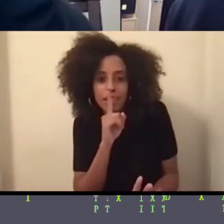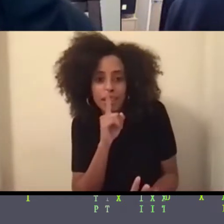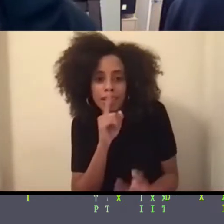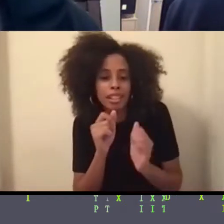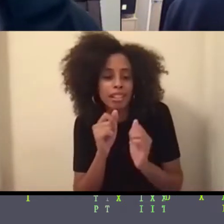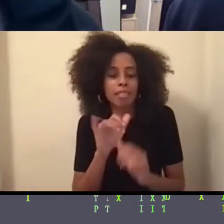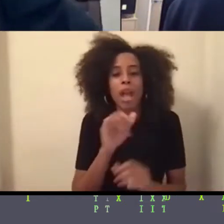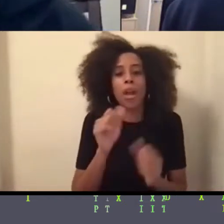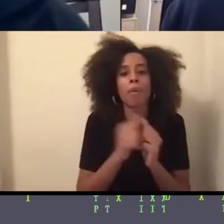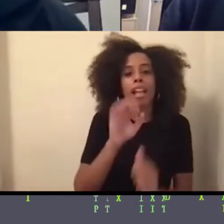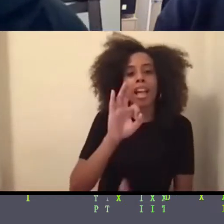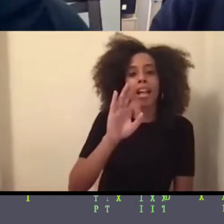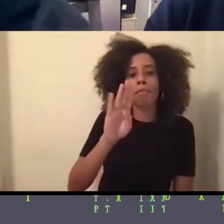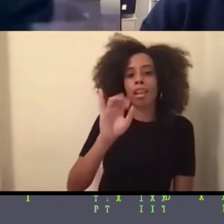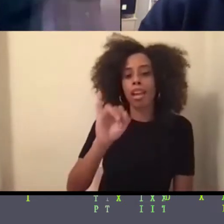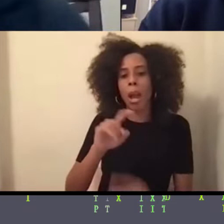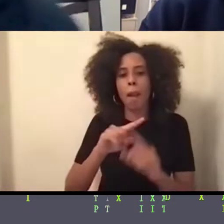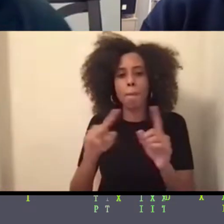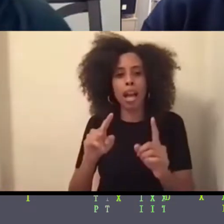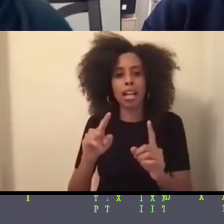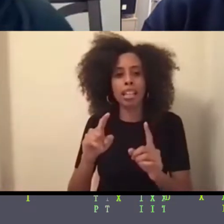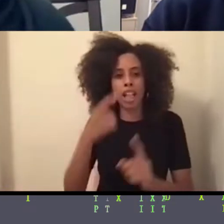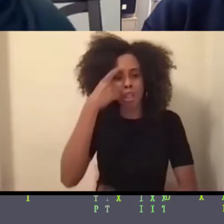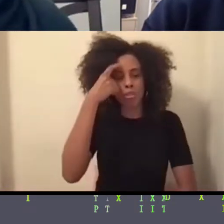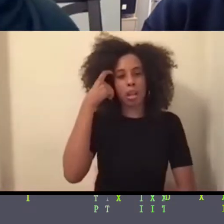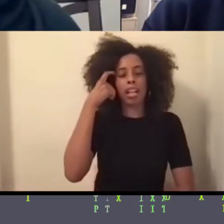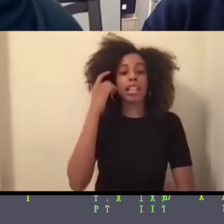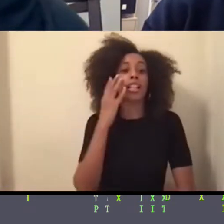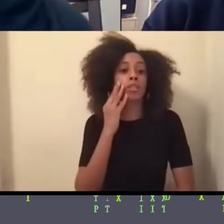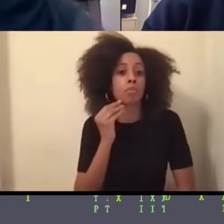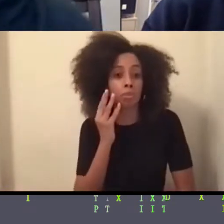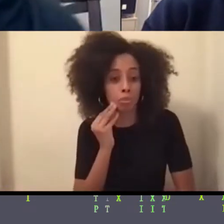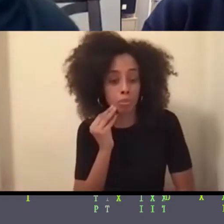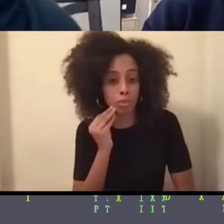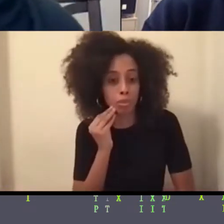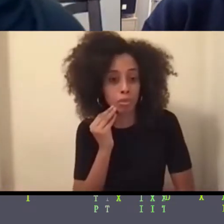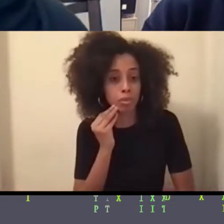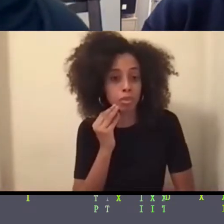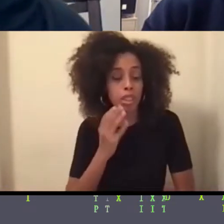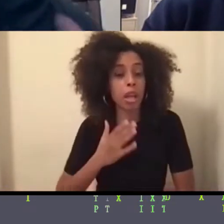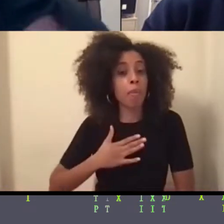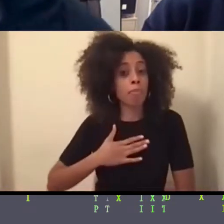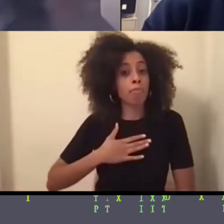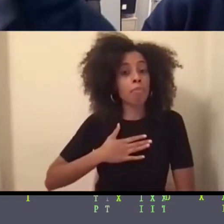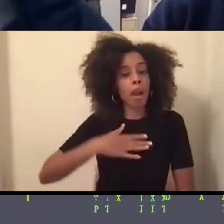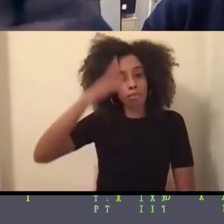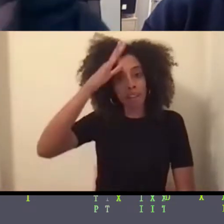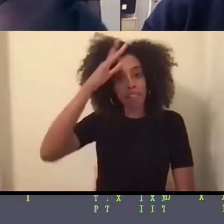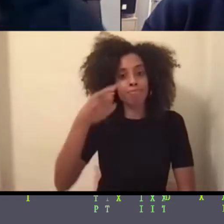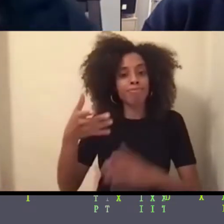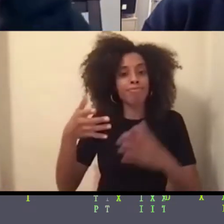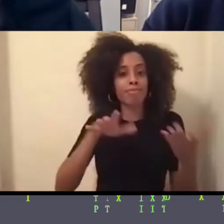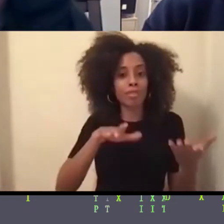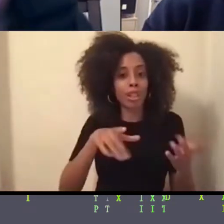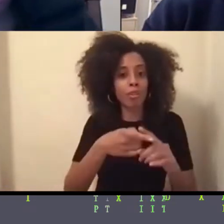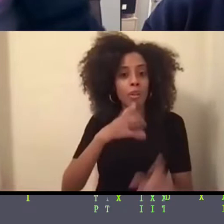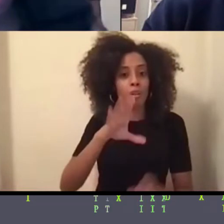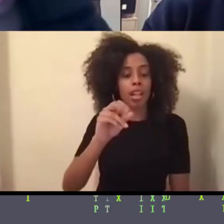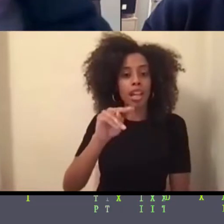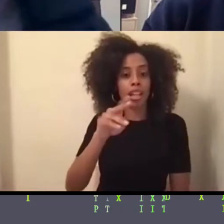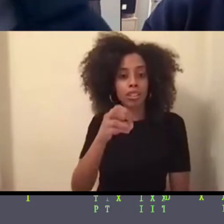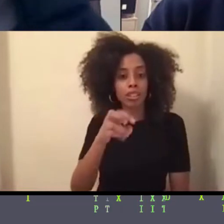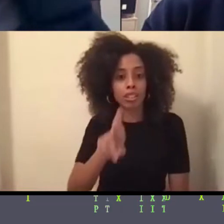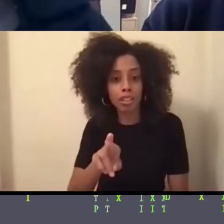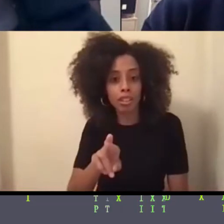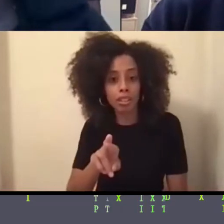unfortunately, a traumatic experience where my father passed away of cancer, and then I was mistakenly declared deceased by the